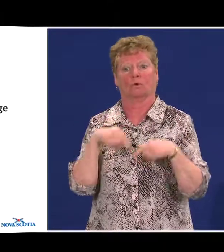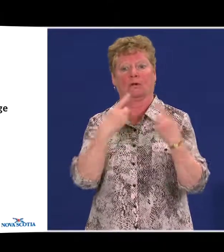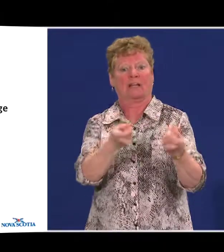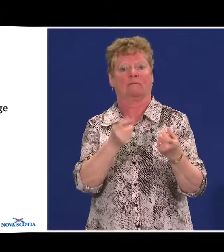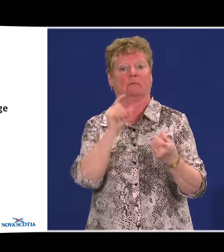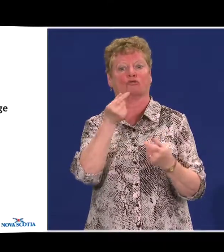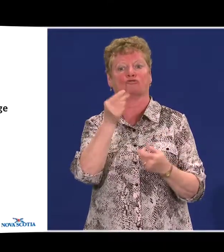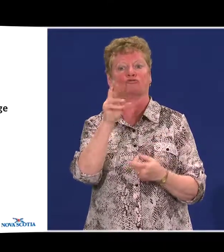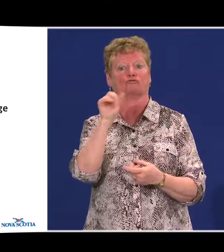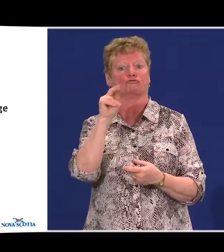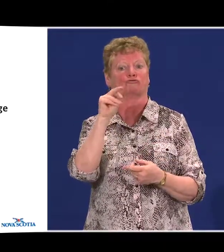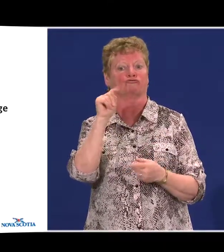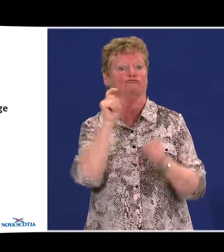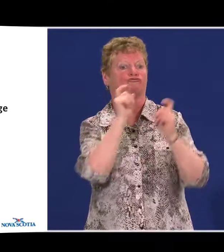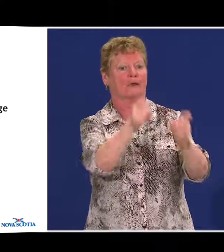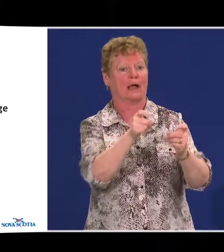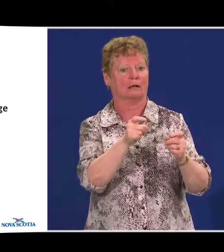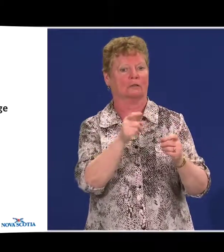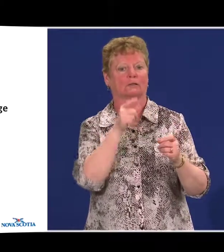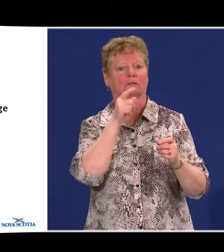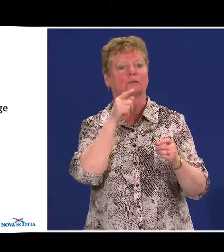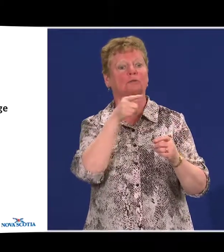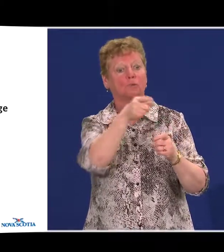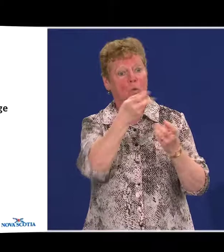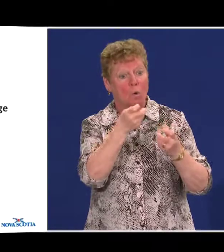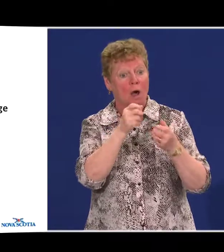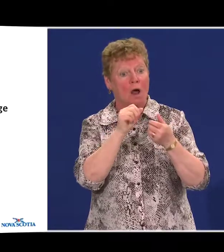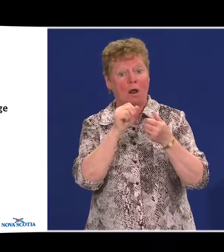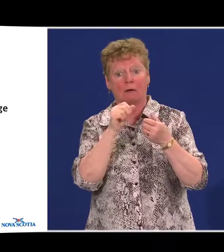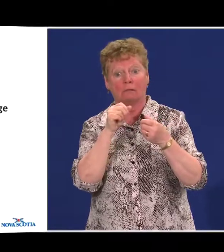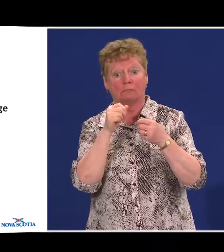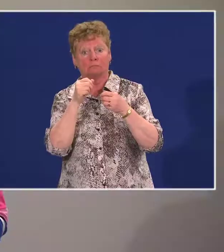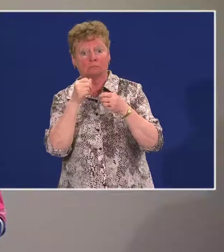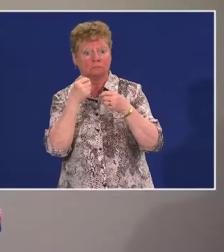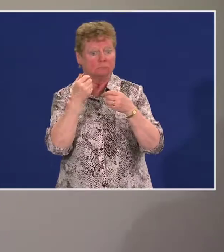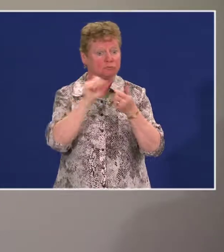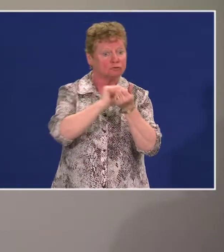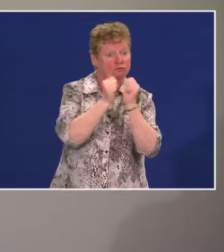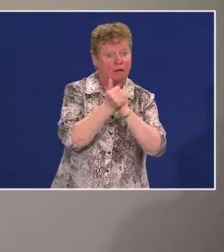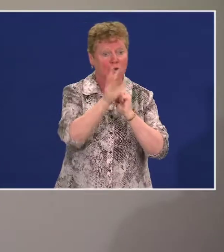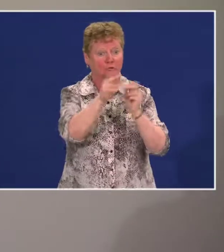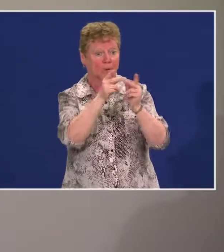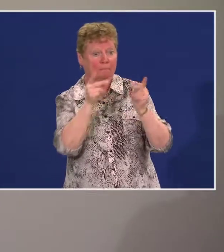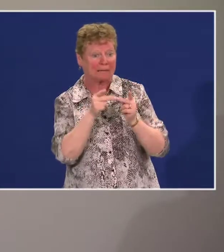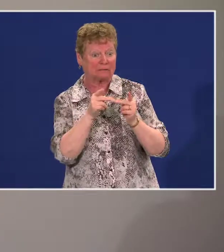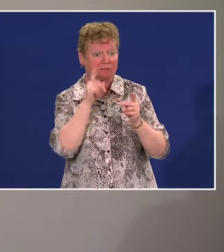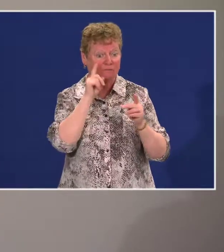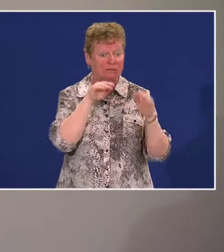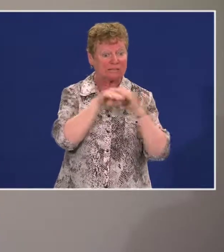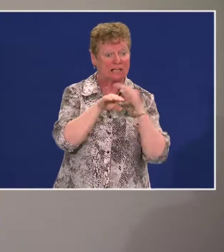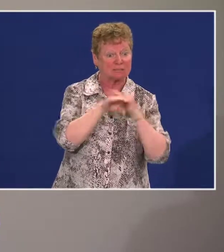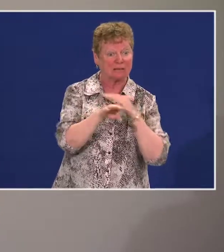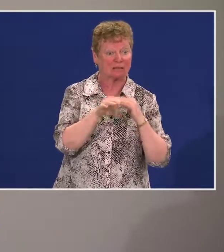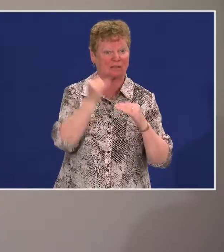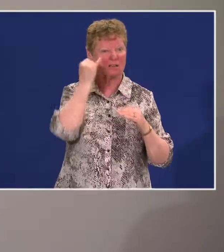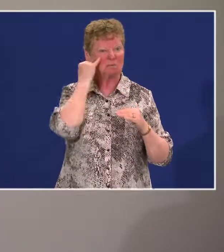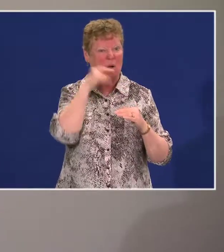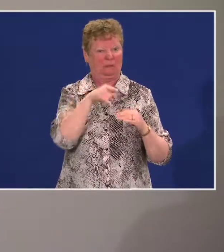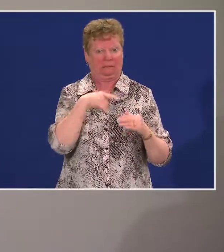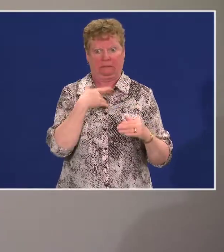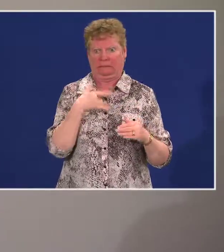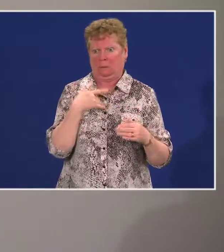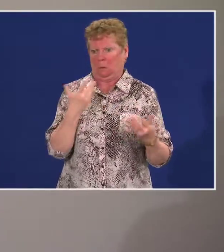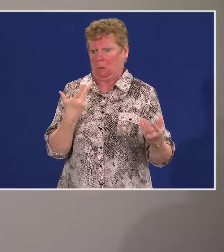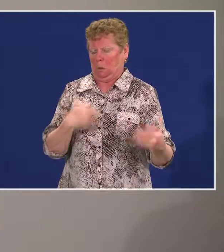to diminish financial burden of compliance. So, in other words, let's say that it is going to be costly for